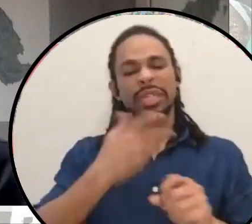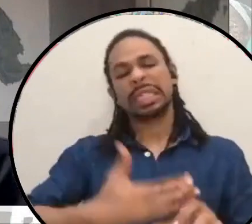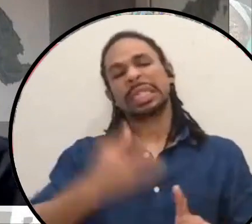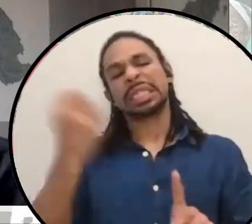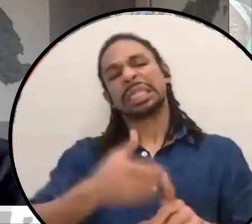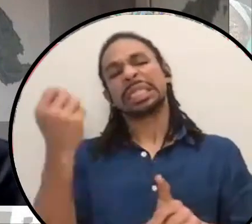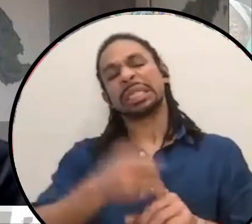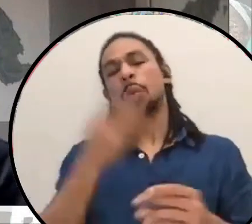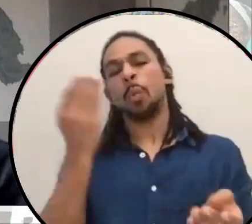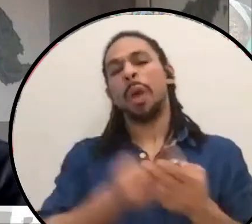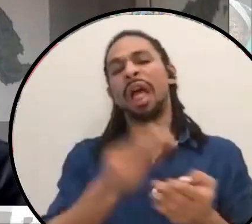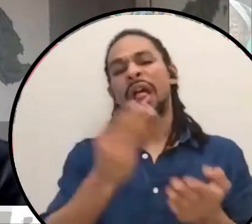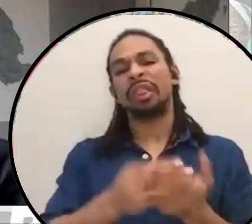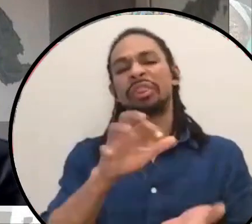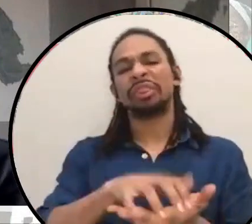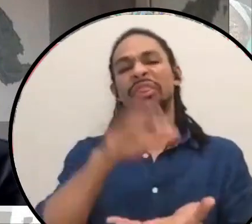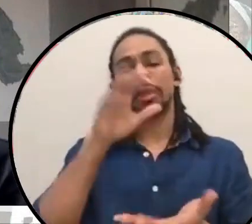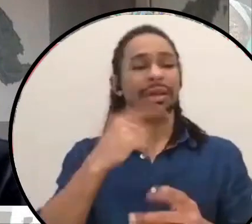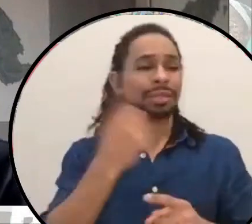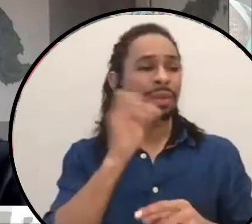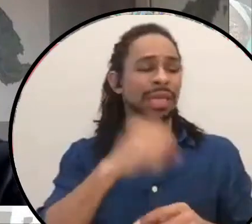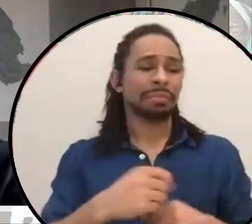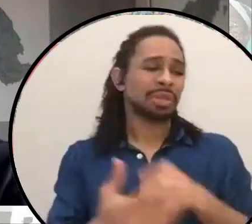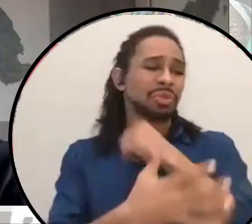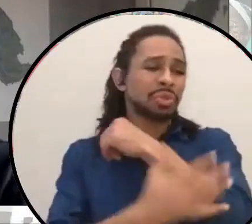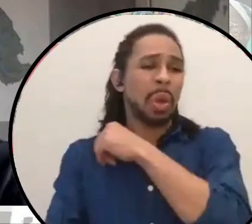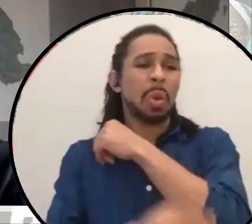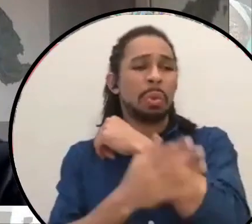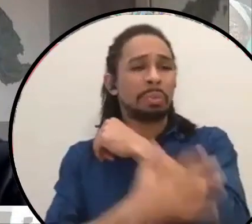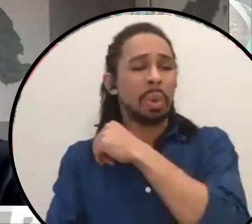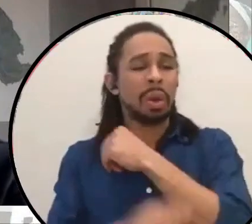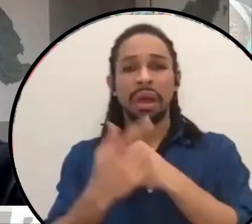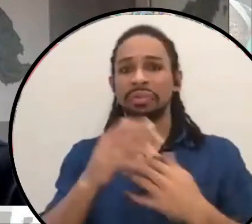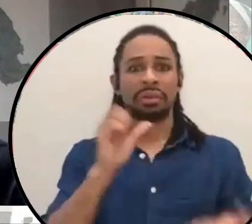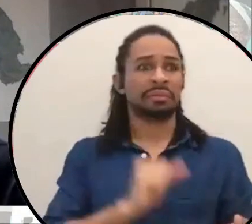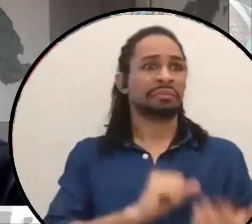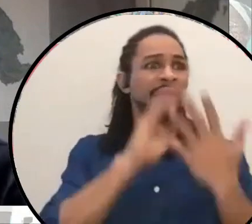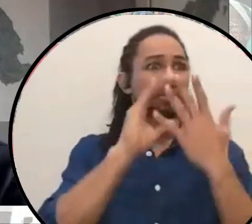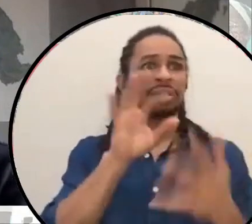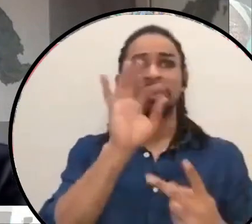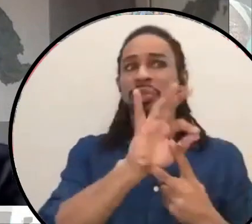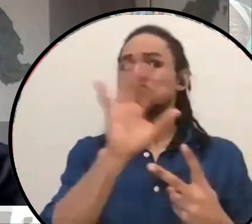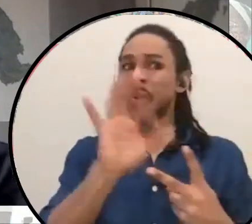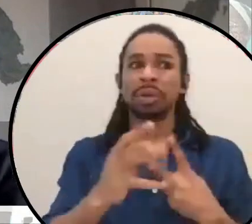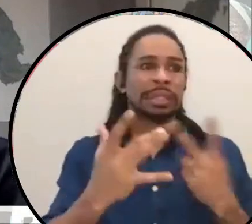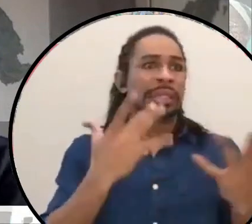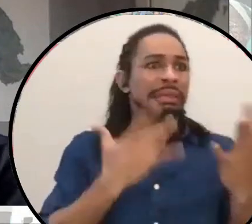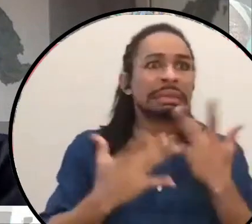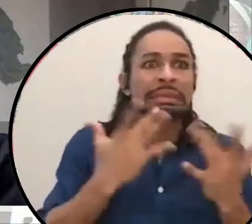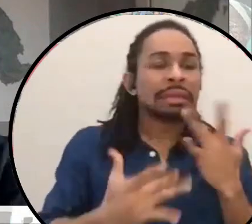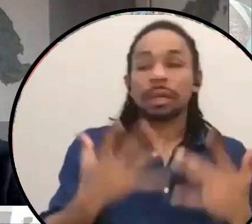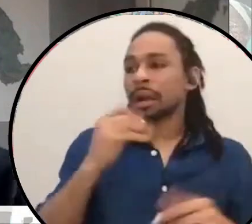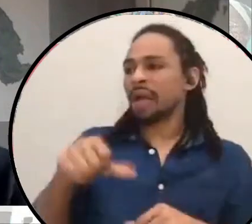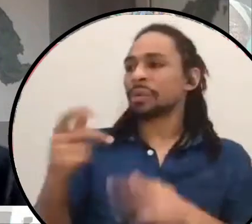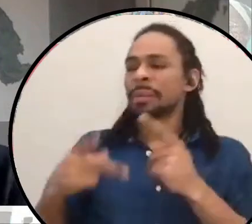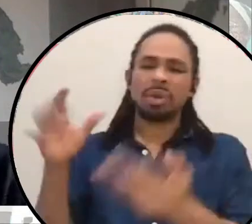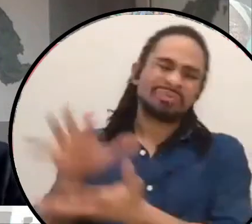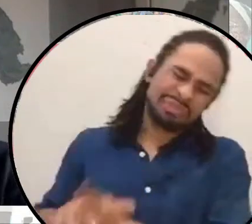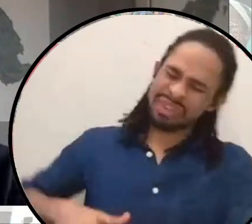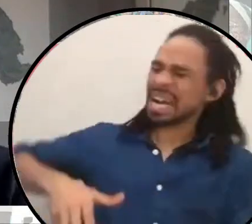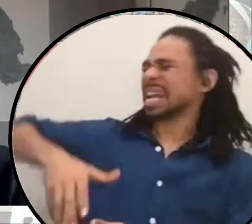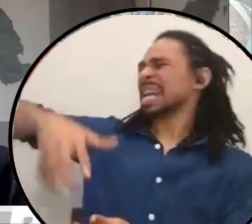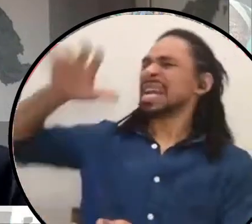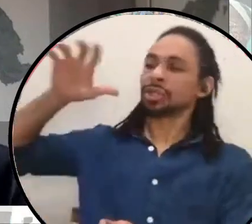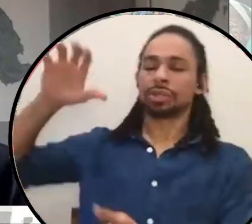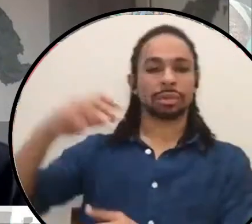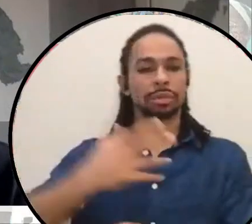Like some people have to be so poor, they're facing that kind of choice that Ivan described while other people are so rich. And that entire system